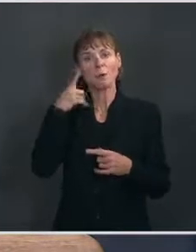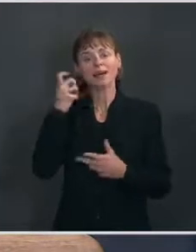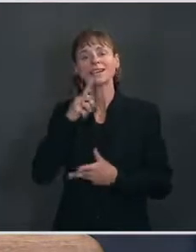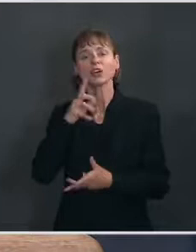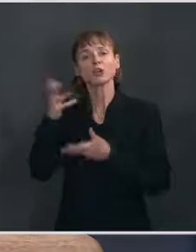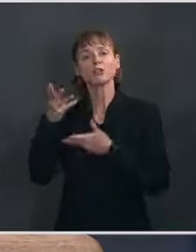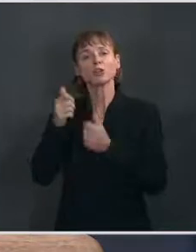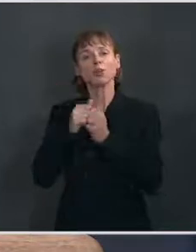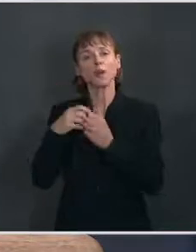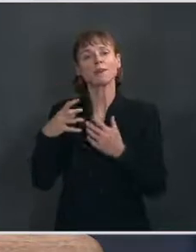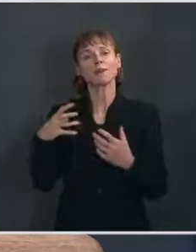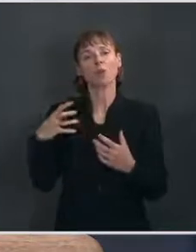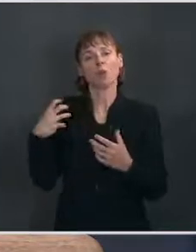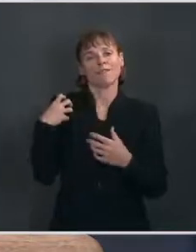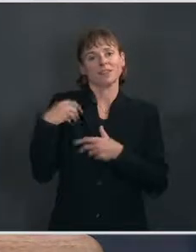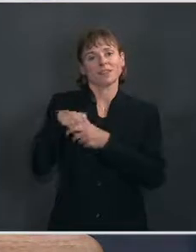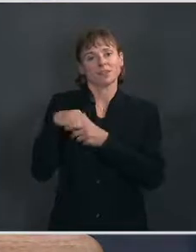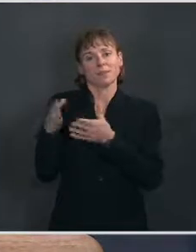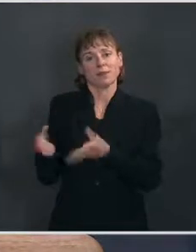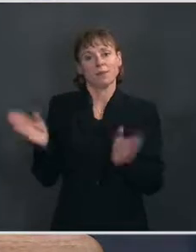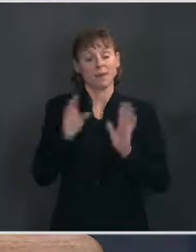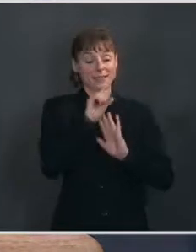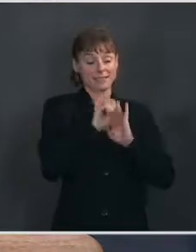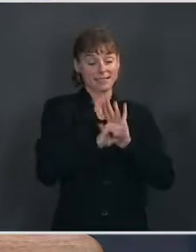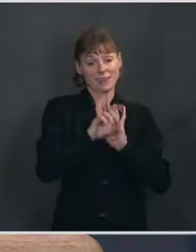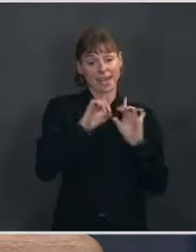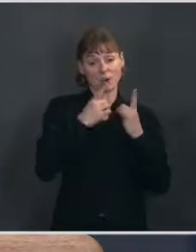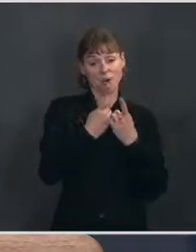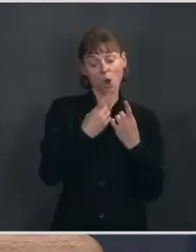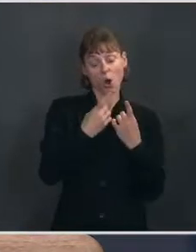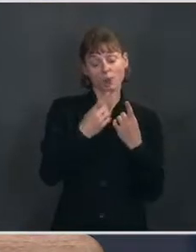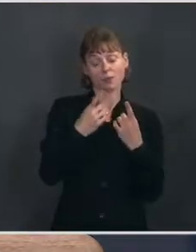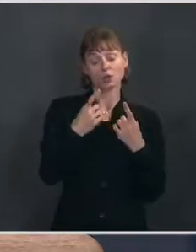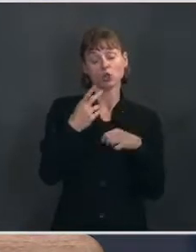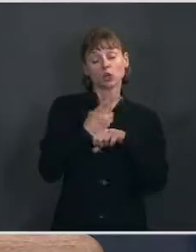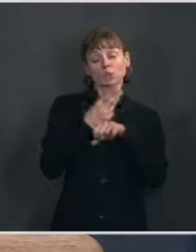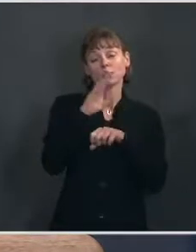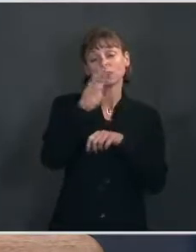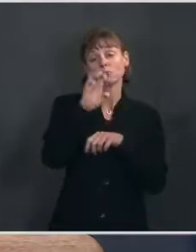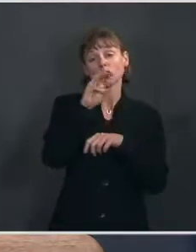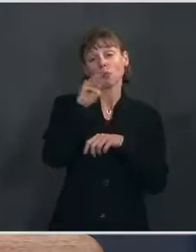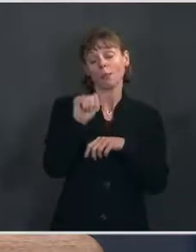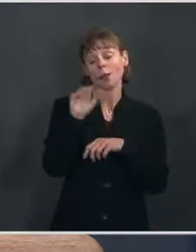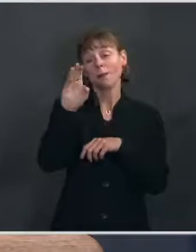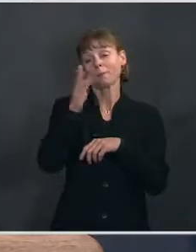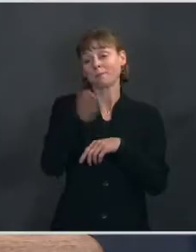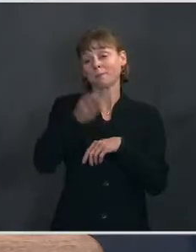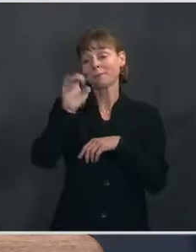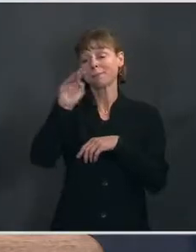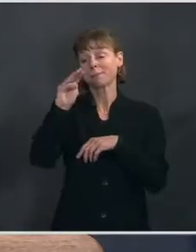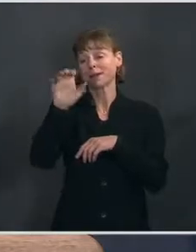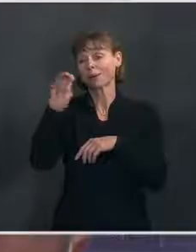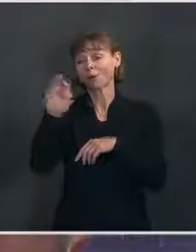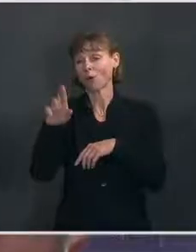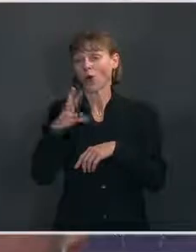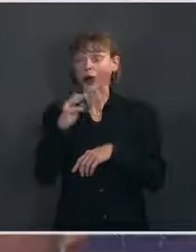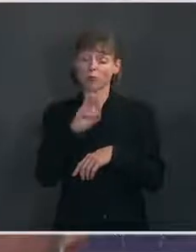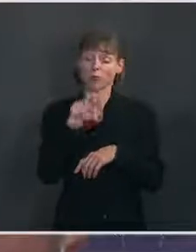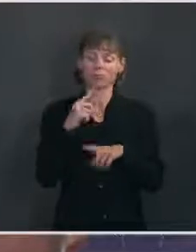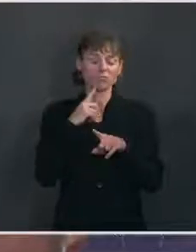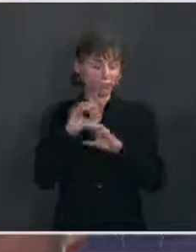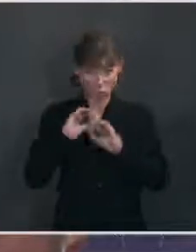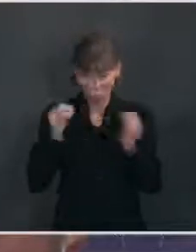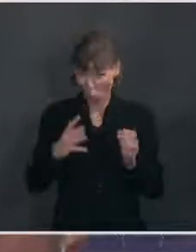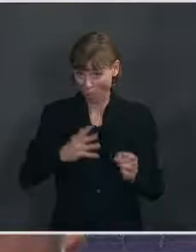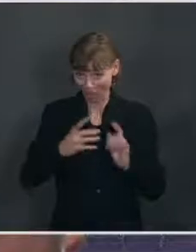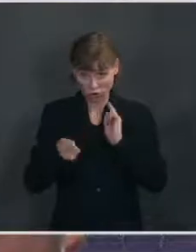with officials and the public. The State Department website uses Burma, Myanmar in some places and Burma in others. The So there's no official change? You last night